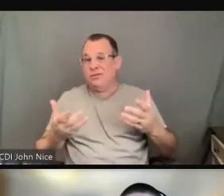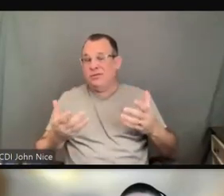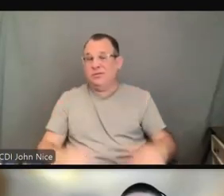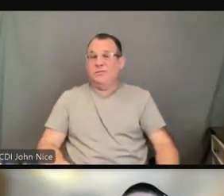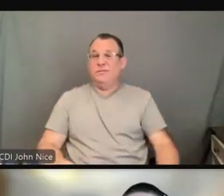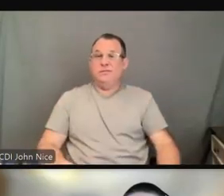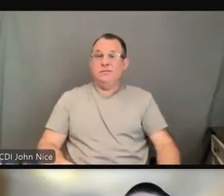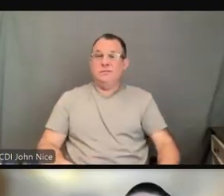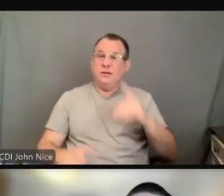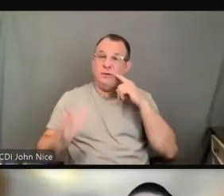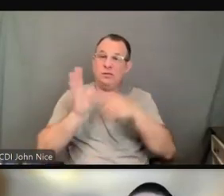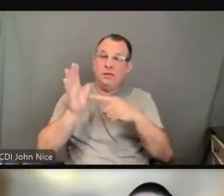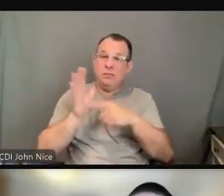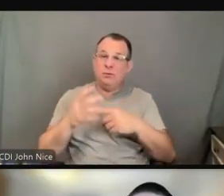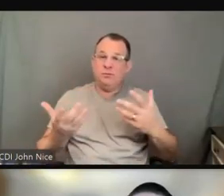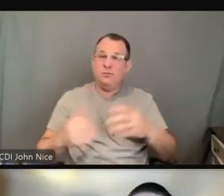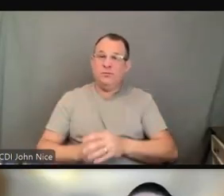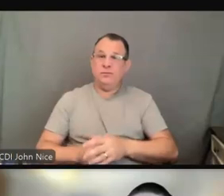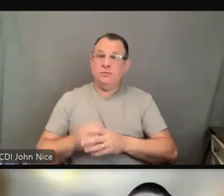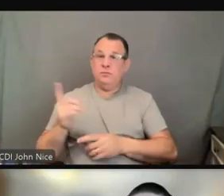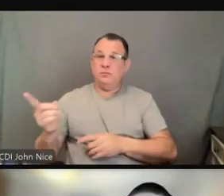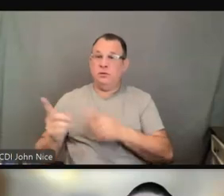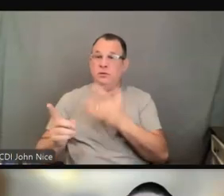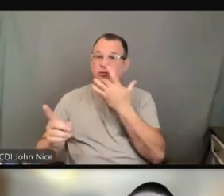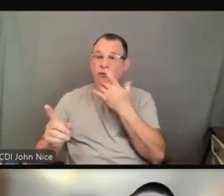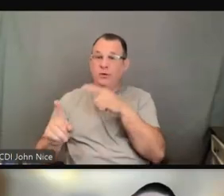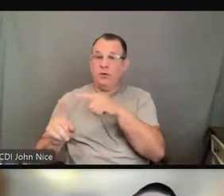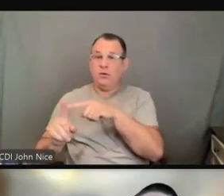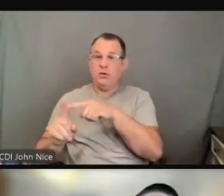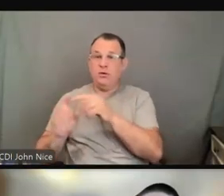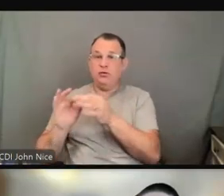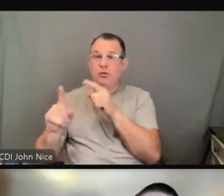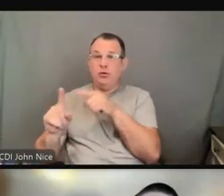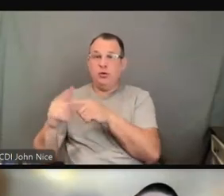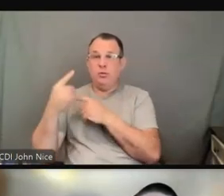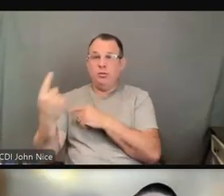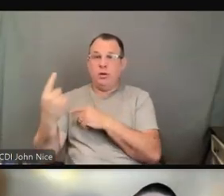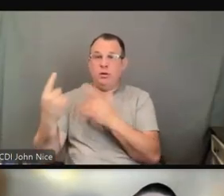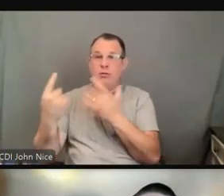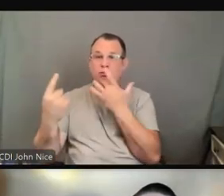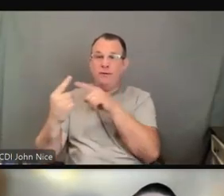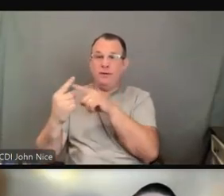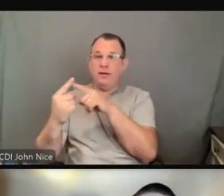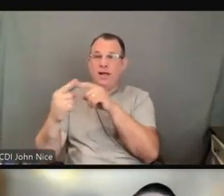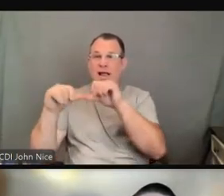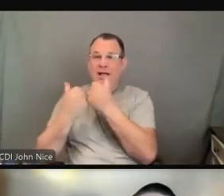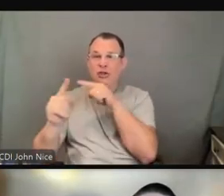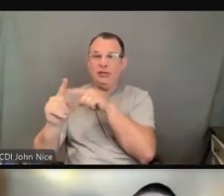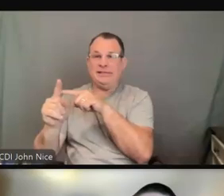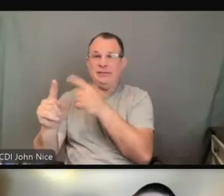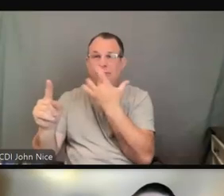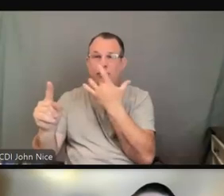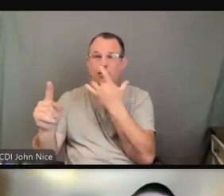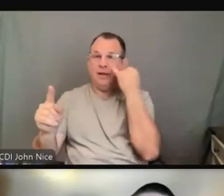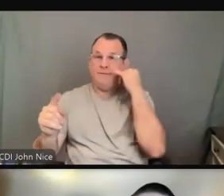the patient may favor one particular interpreter or agency. But if the provider has a contract already